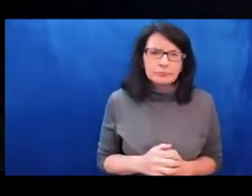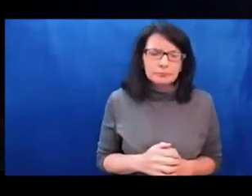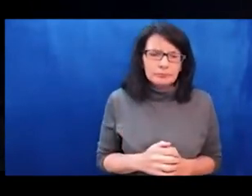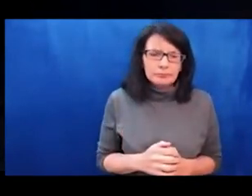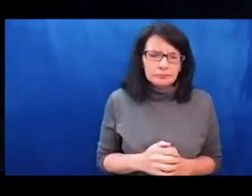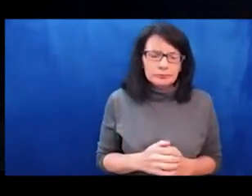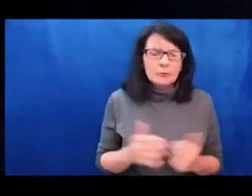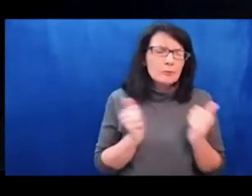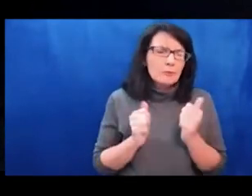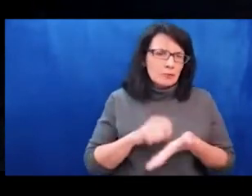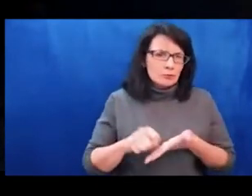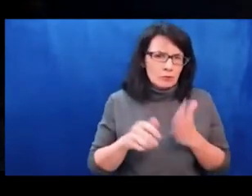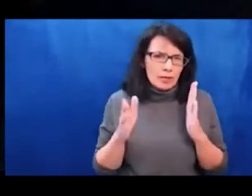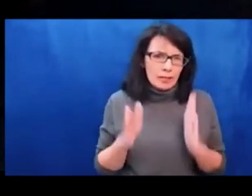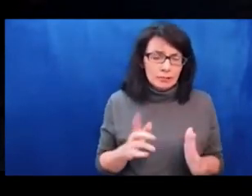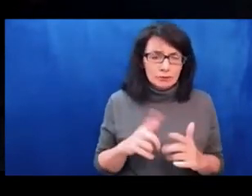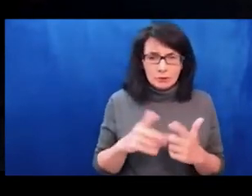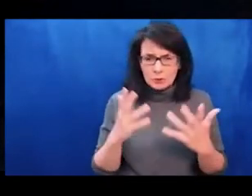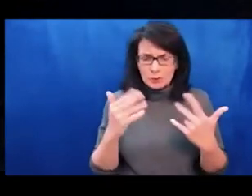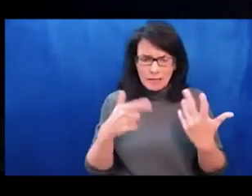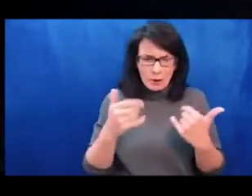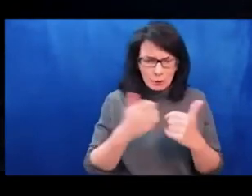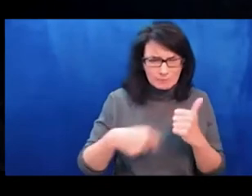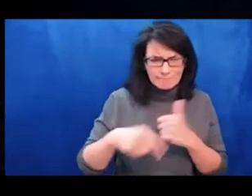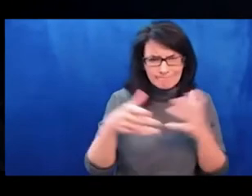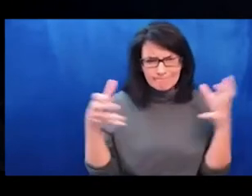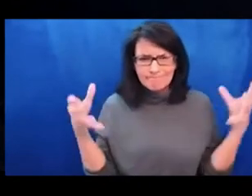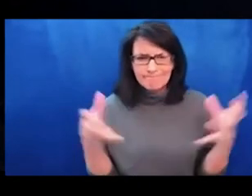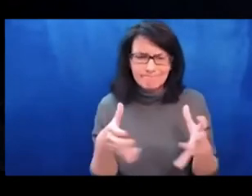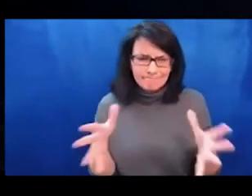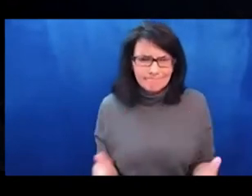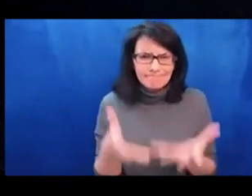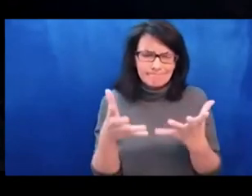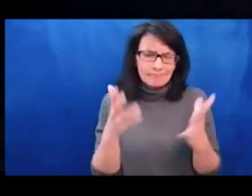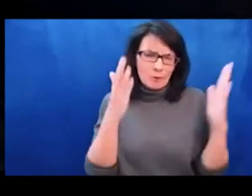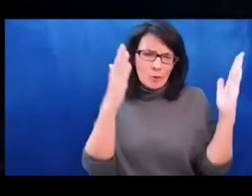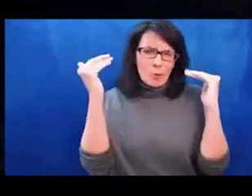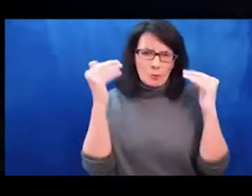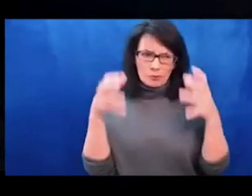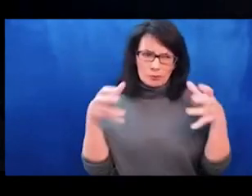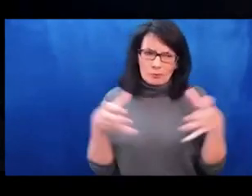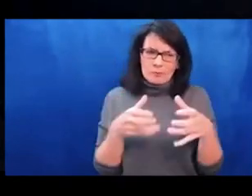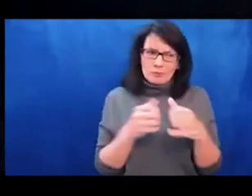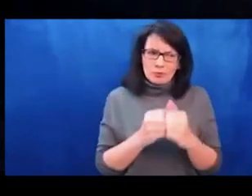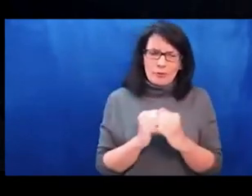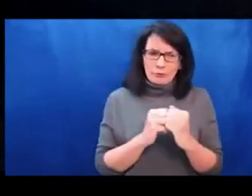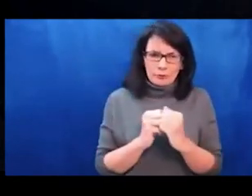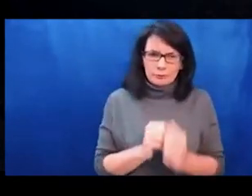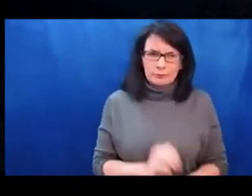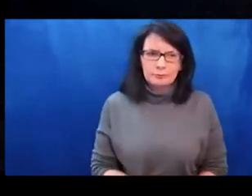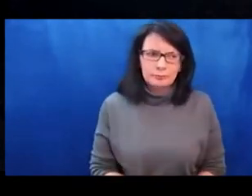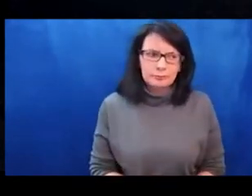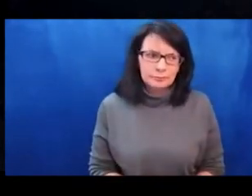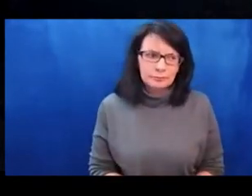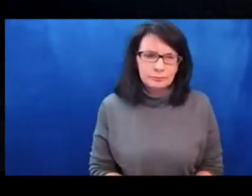Syria has drained the hope out of me and left incurable wounds in my soul. I look at the brave Ukrainians today and with the Russians